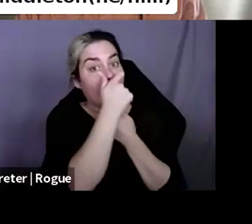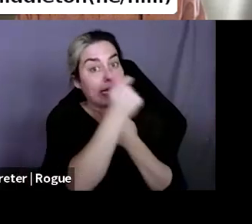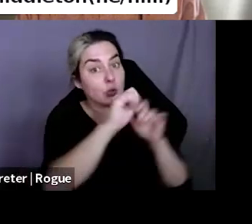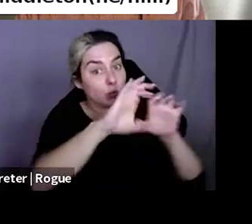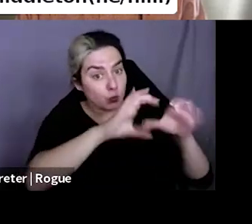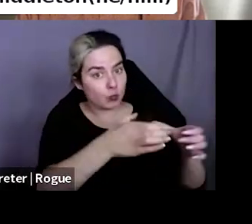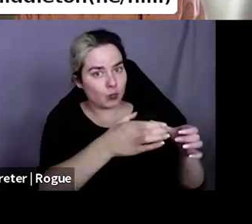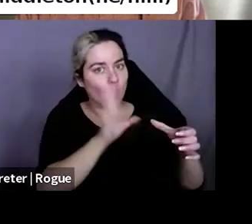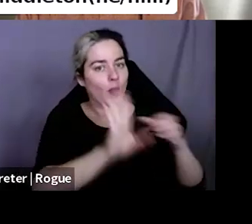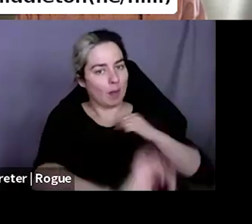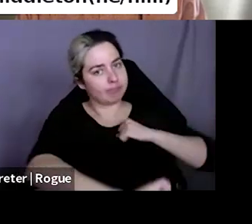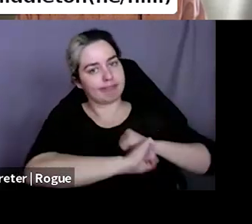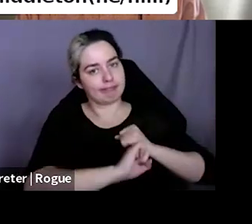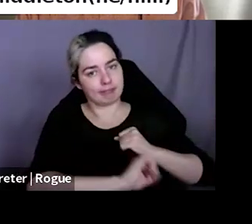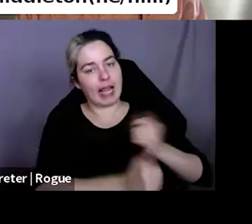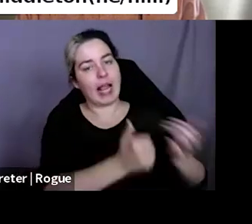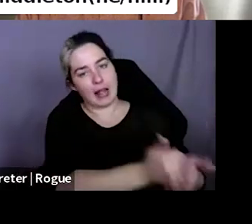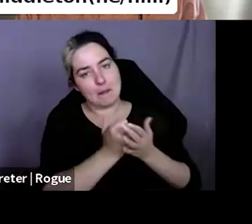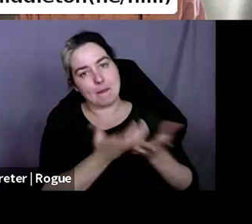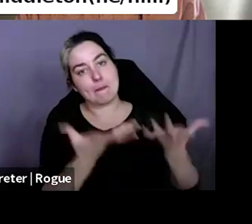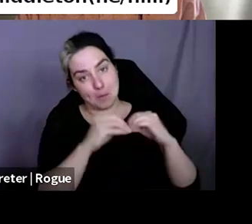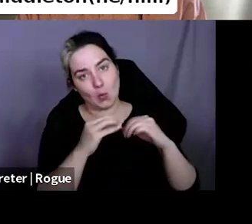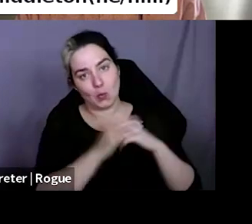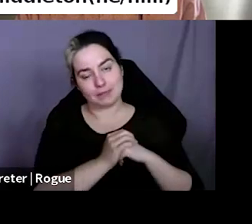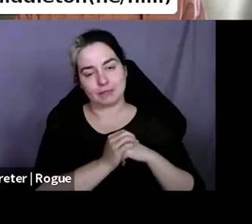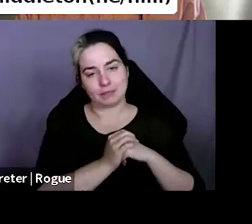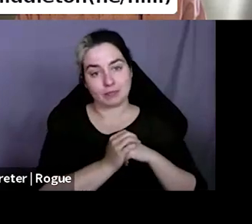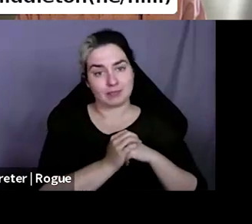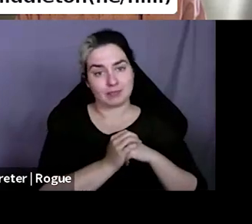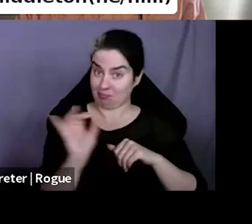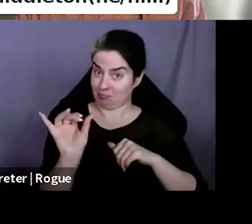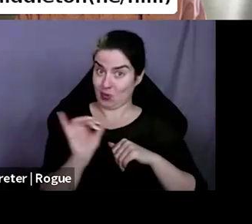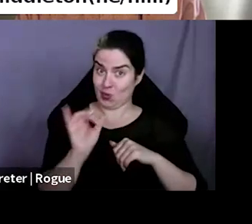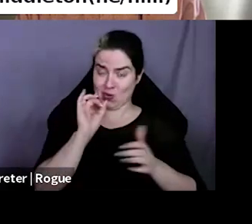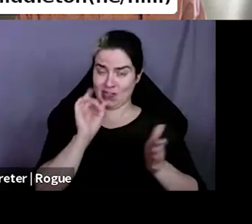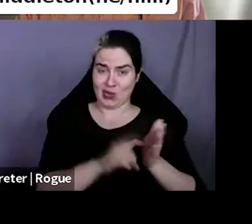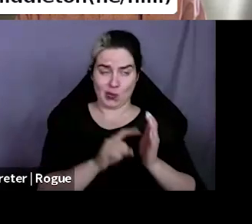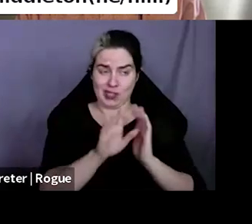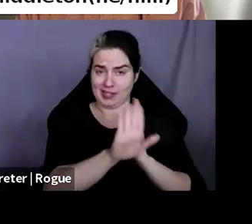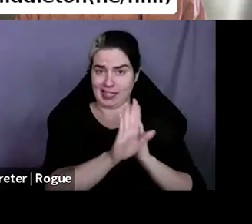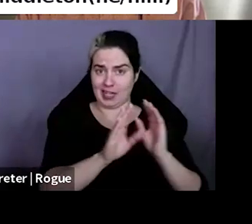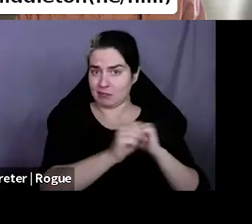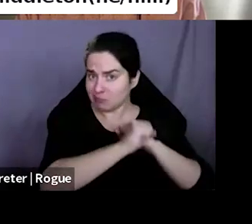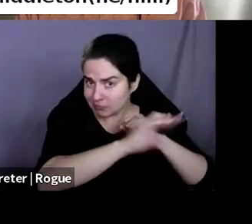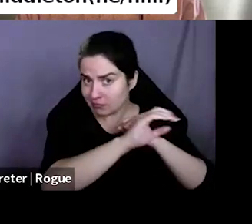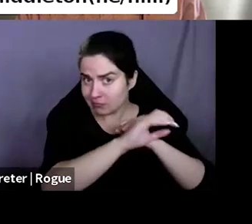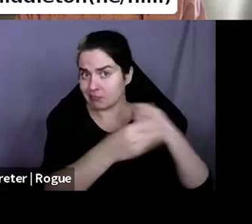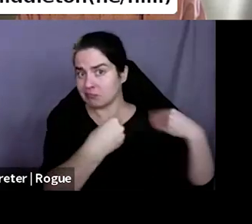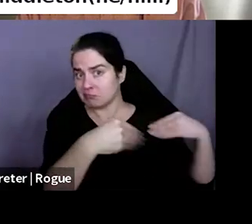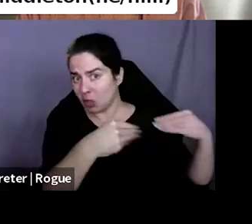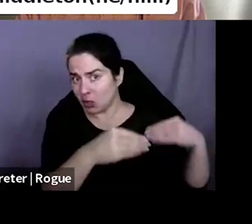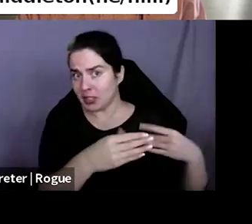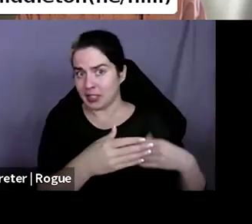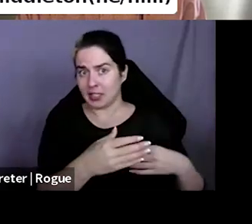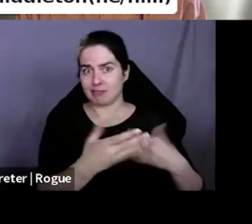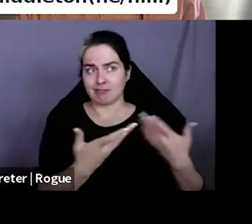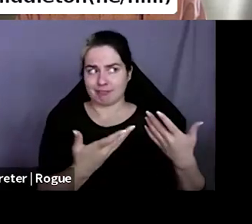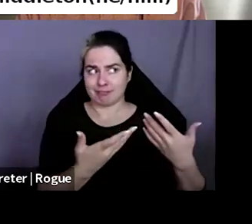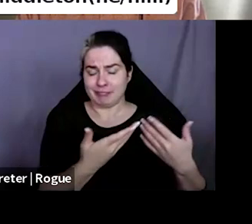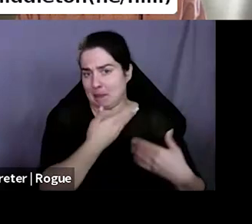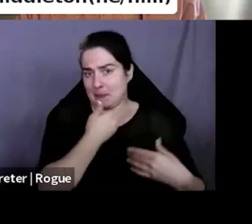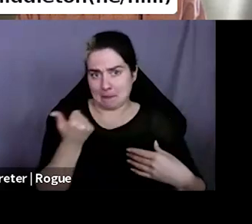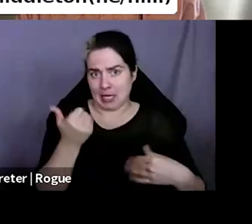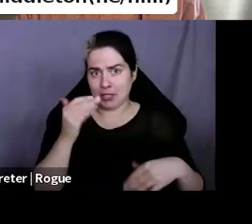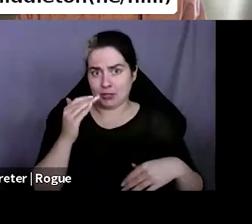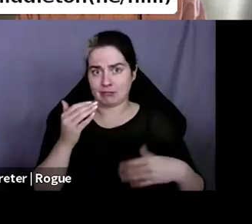diversity. Um, but I also find they're better at helping with marketing and promotions. We do better when we market with other groups